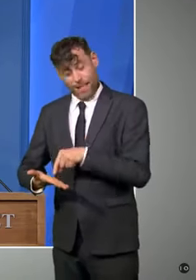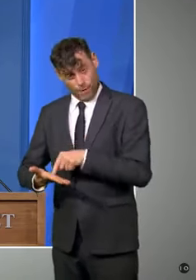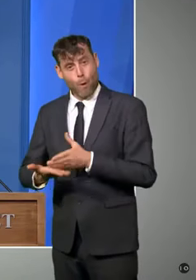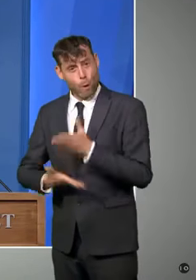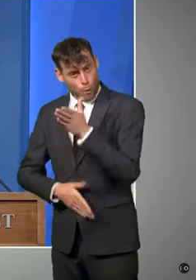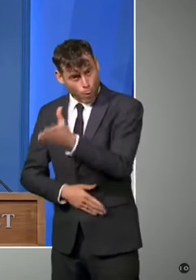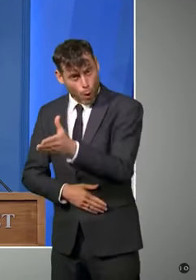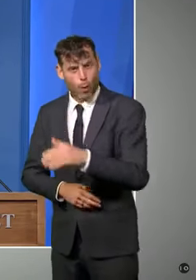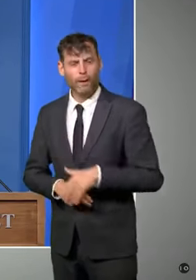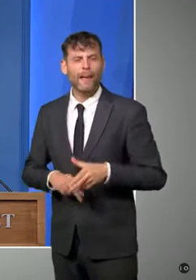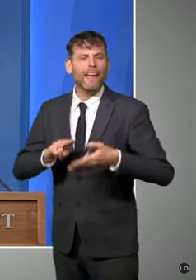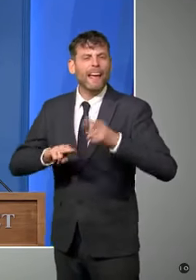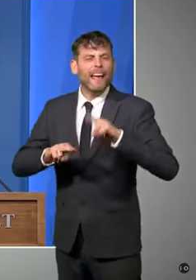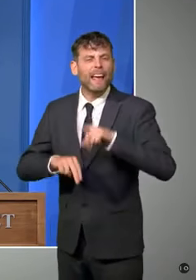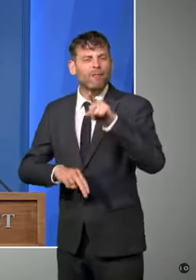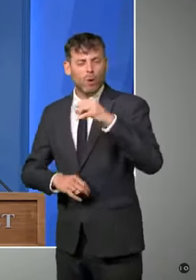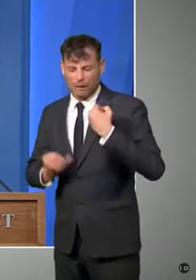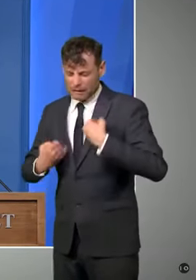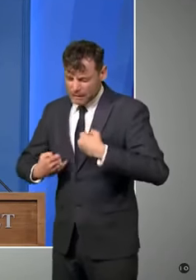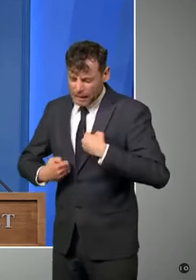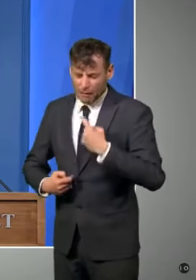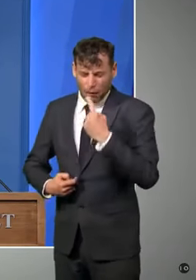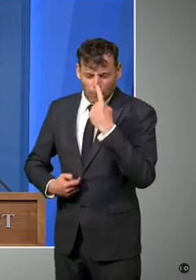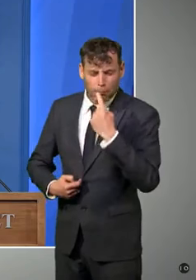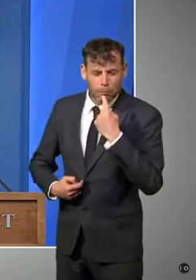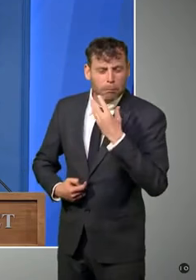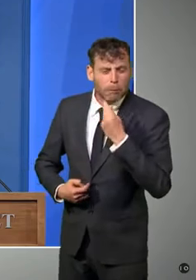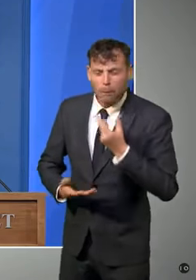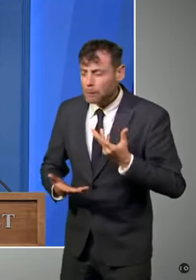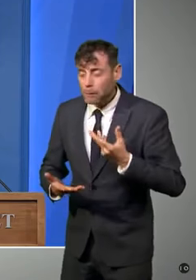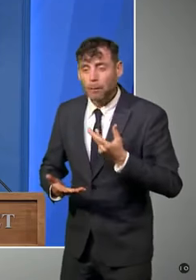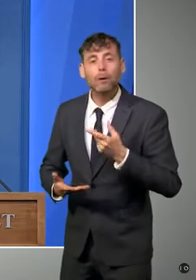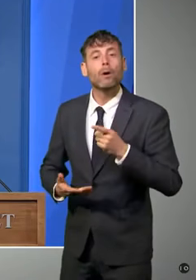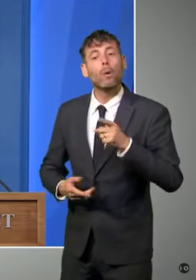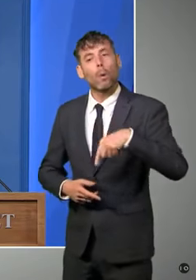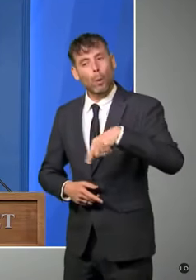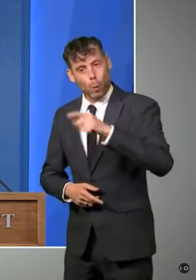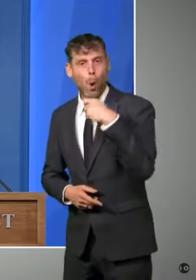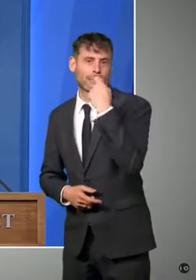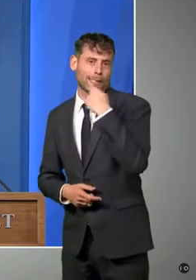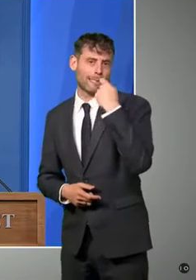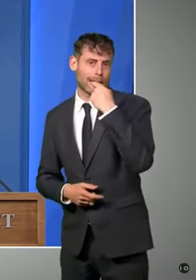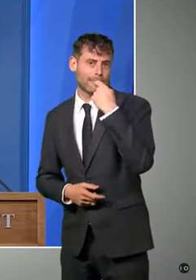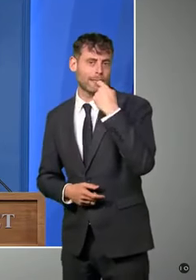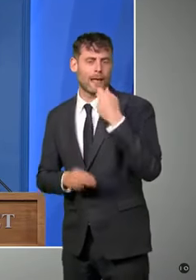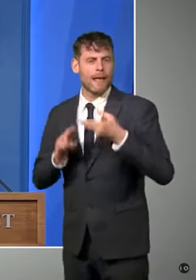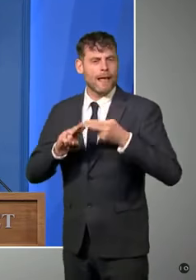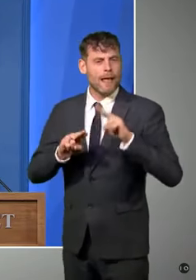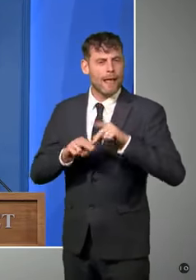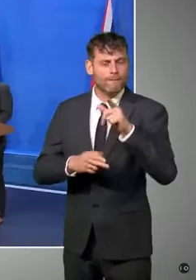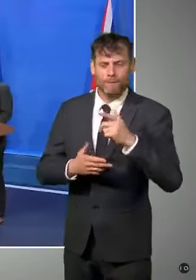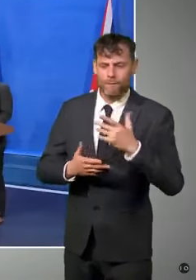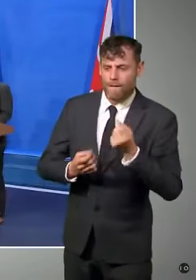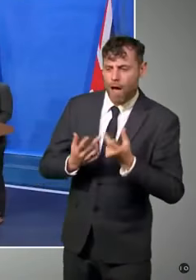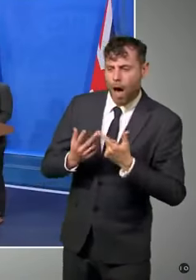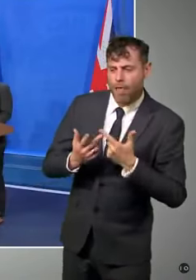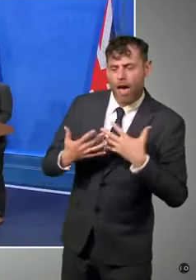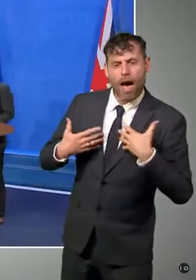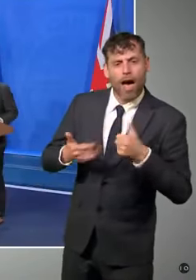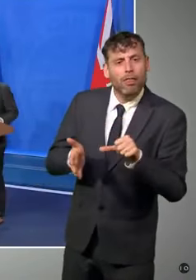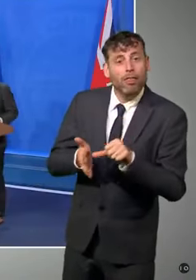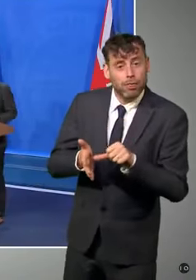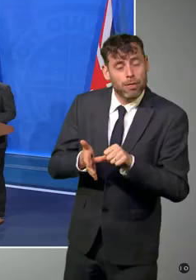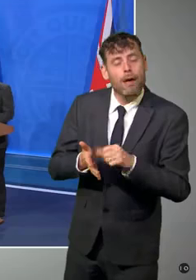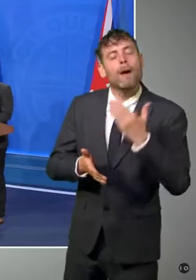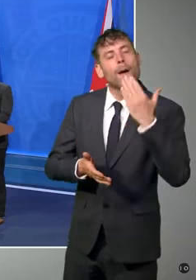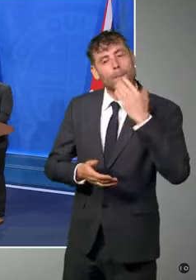have a test, please come forward. And if you have other health concerns, please come forward. Thank you. Thanks very